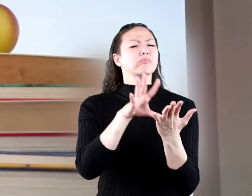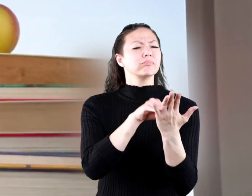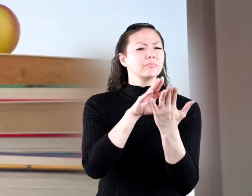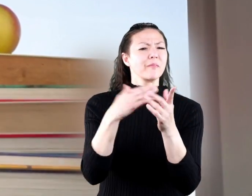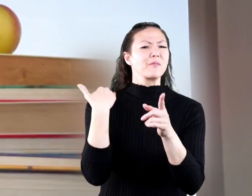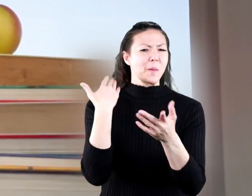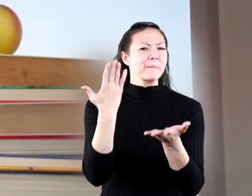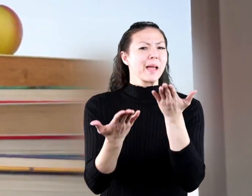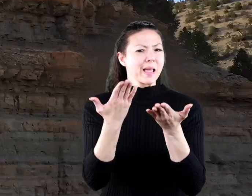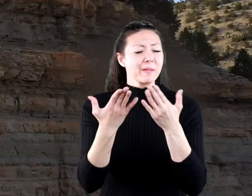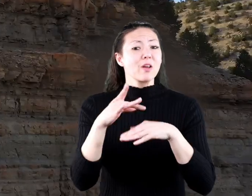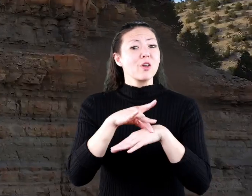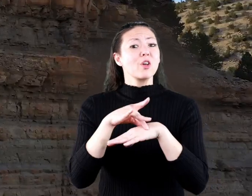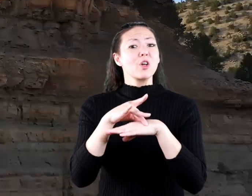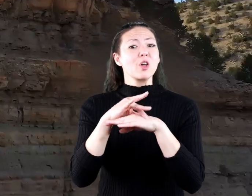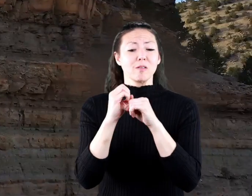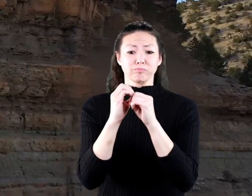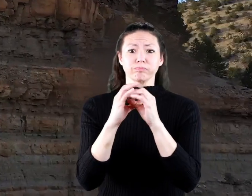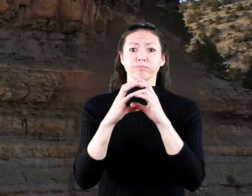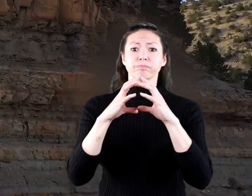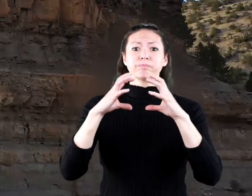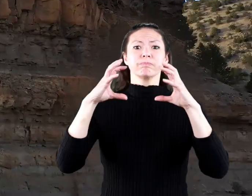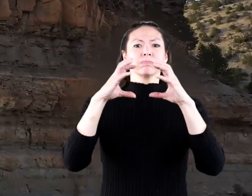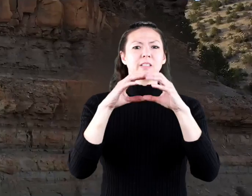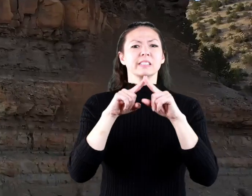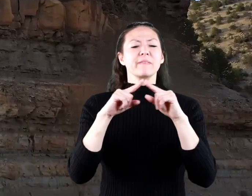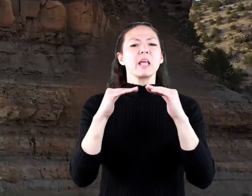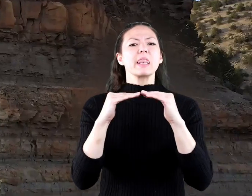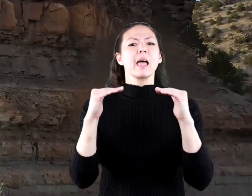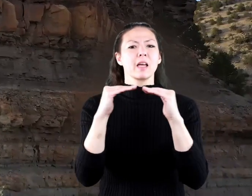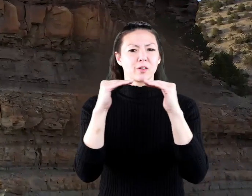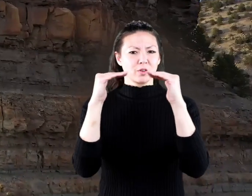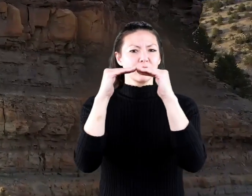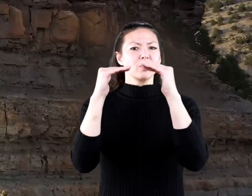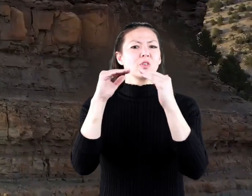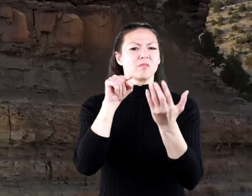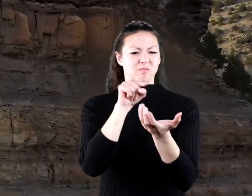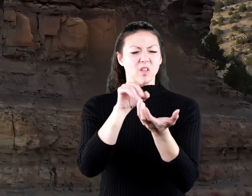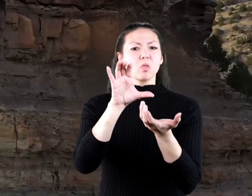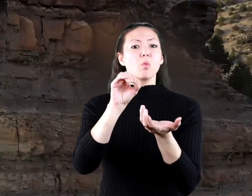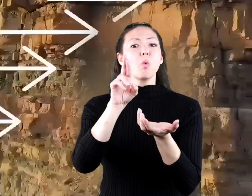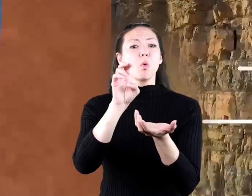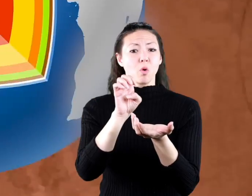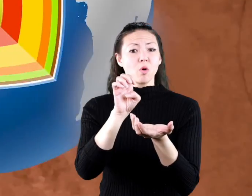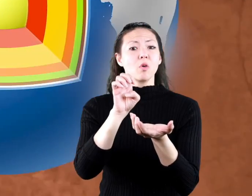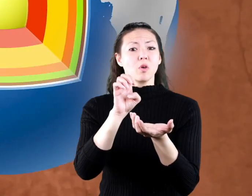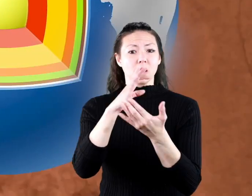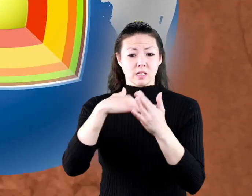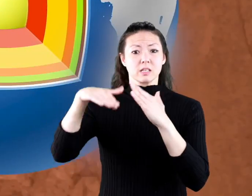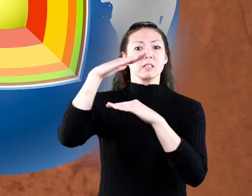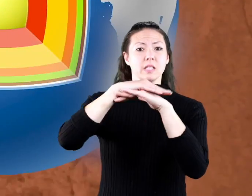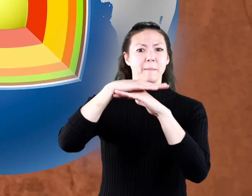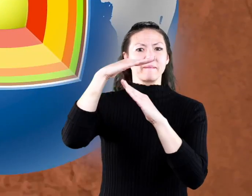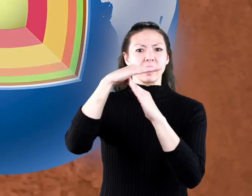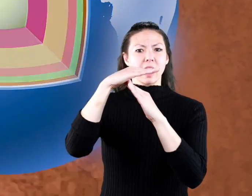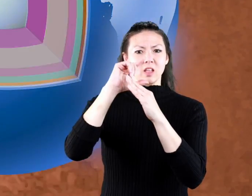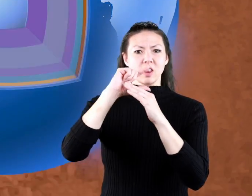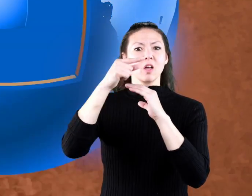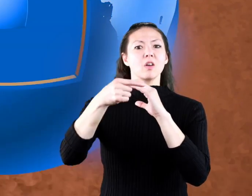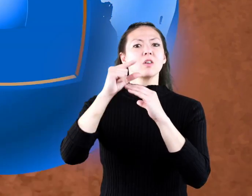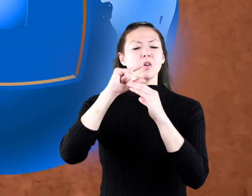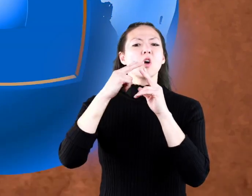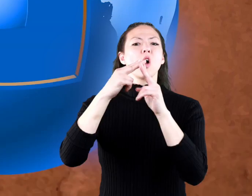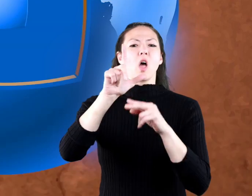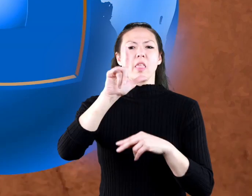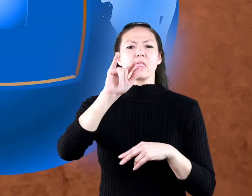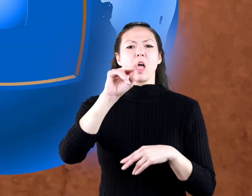have already learned the earth is made up of several layers that go all the way down to its core the top layer of the earth that actually